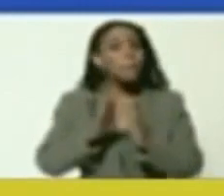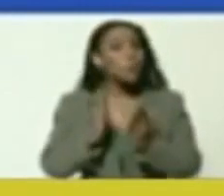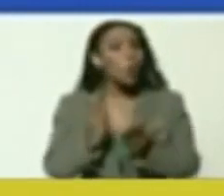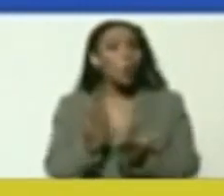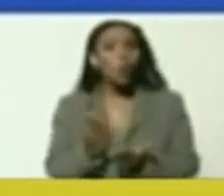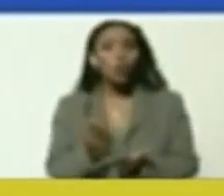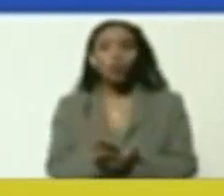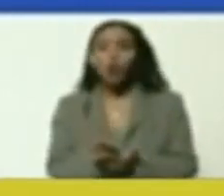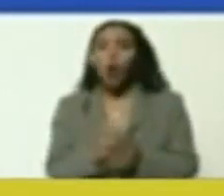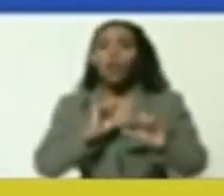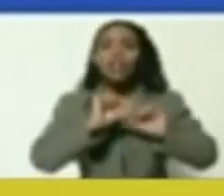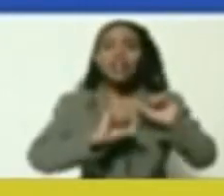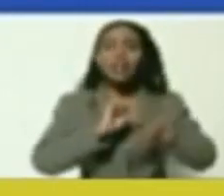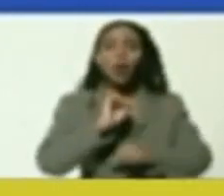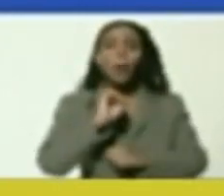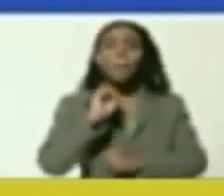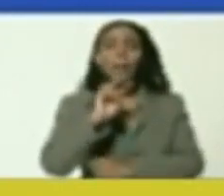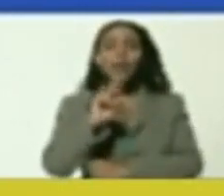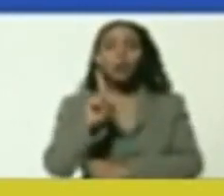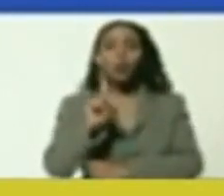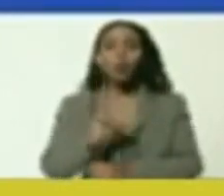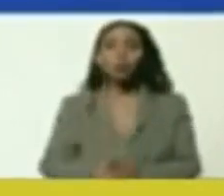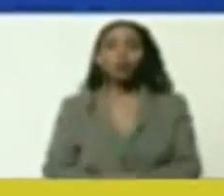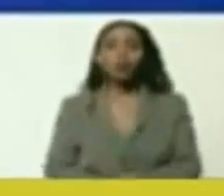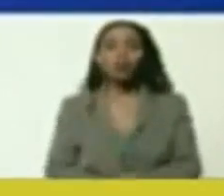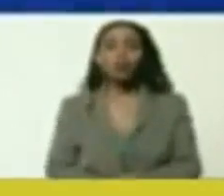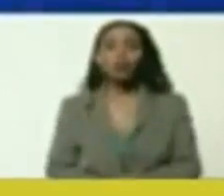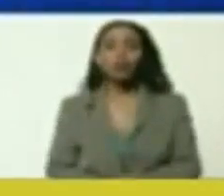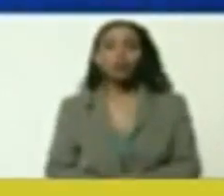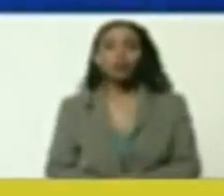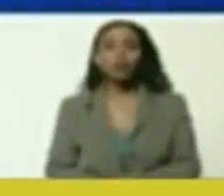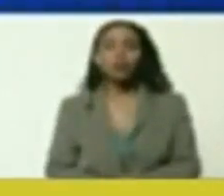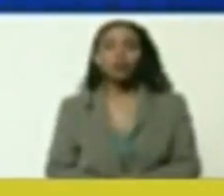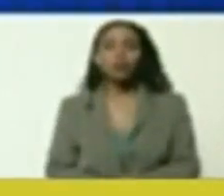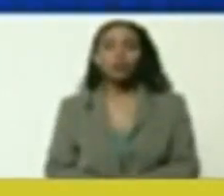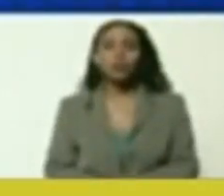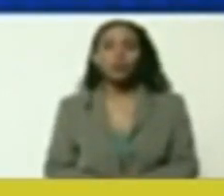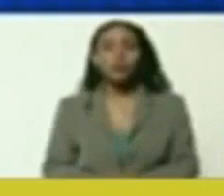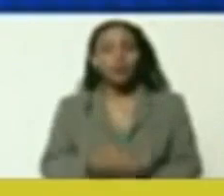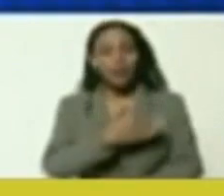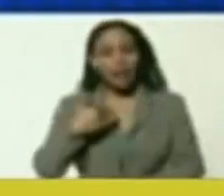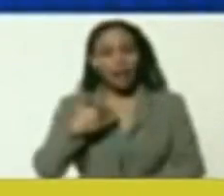which has positioned itself as a world of the 21st century.